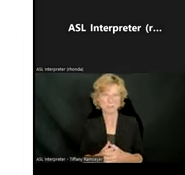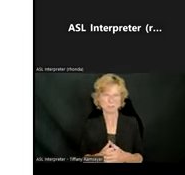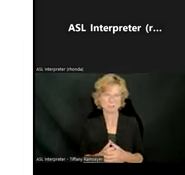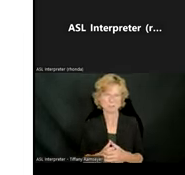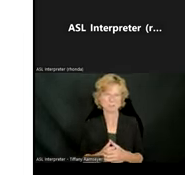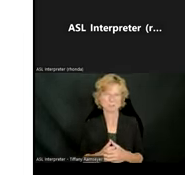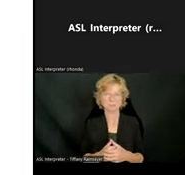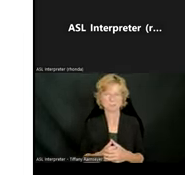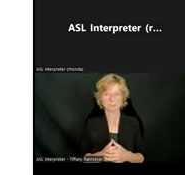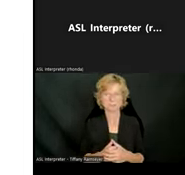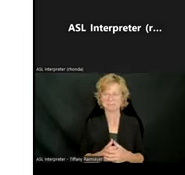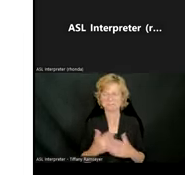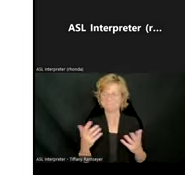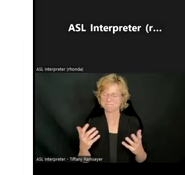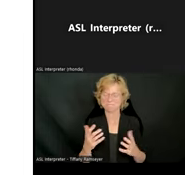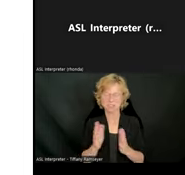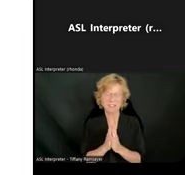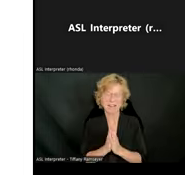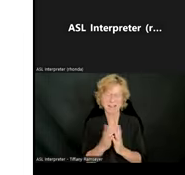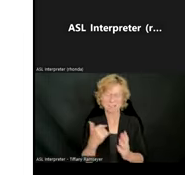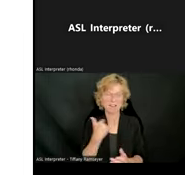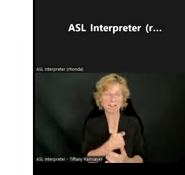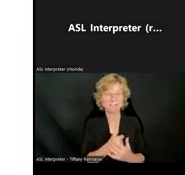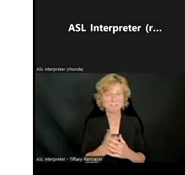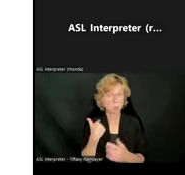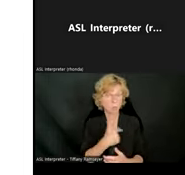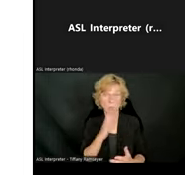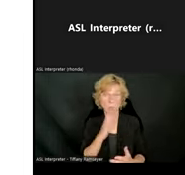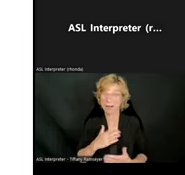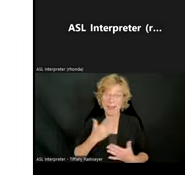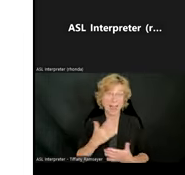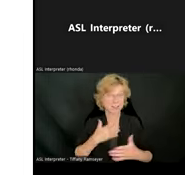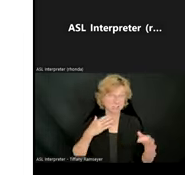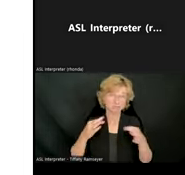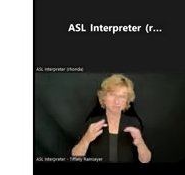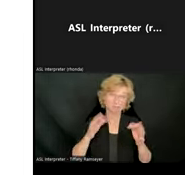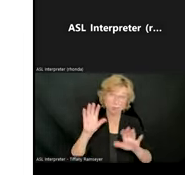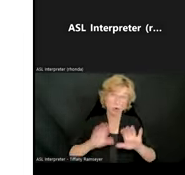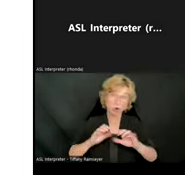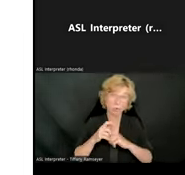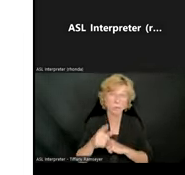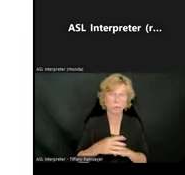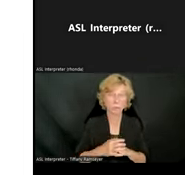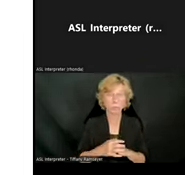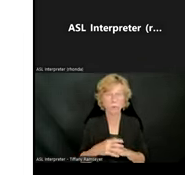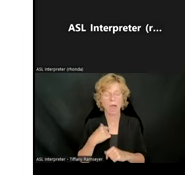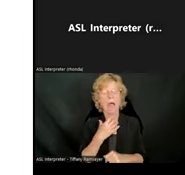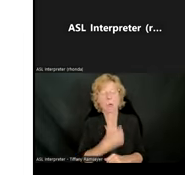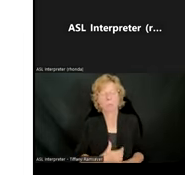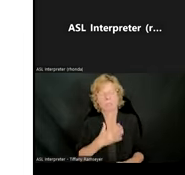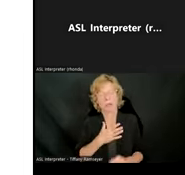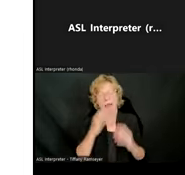you just need to ask us, and we will gladly talk to you. And I wish my teachers had asked me